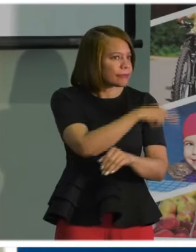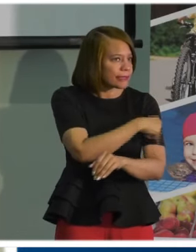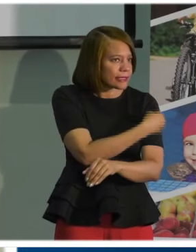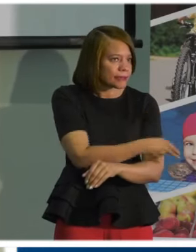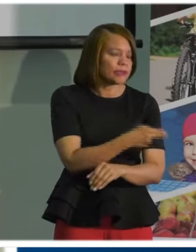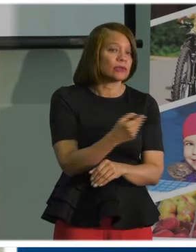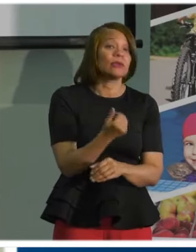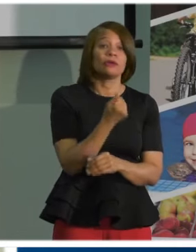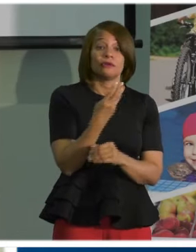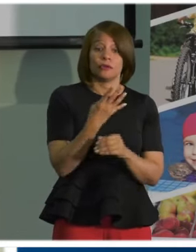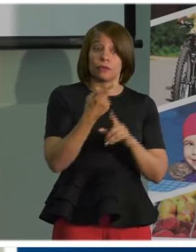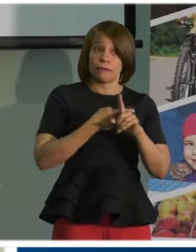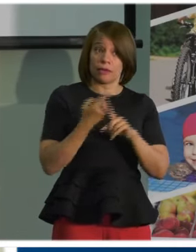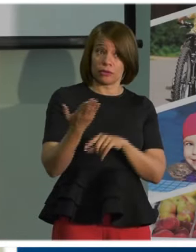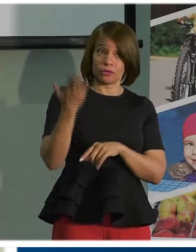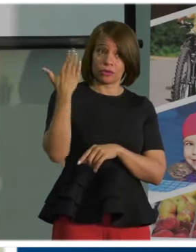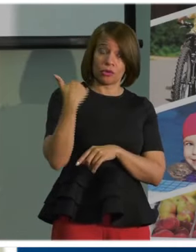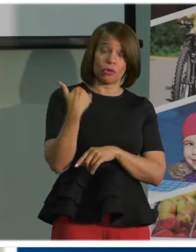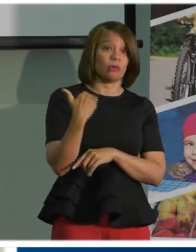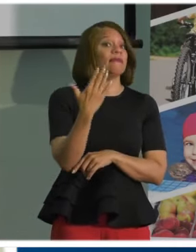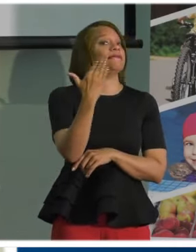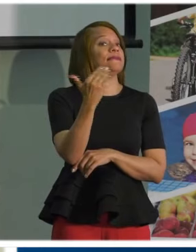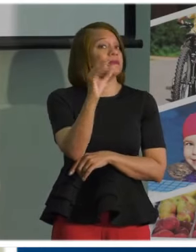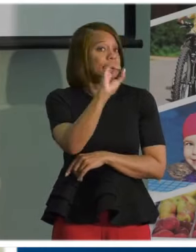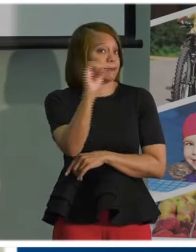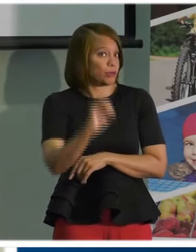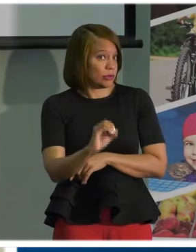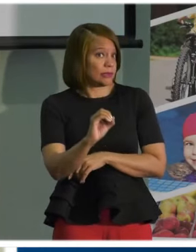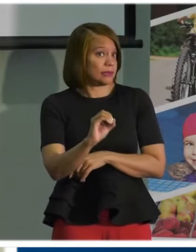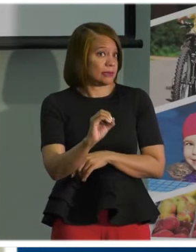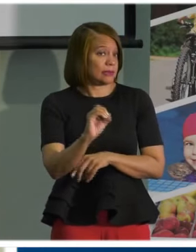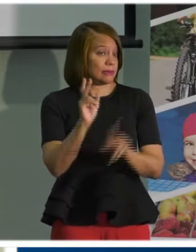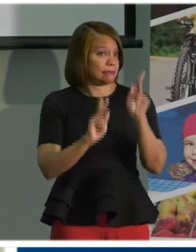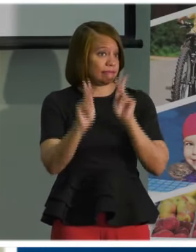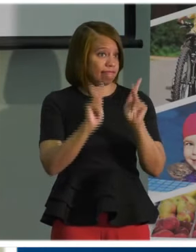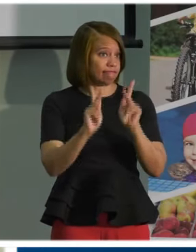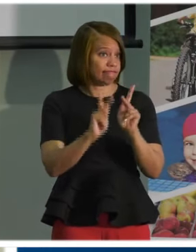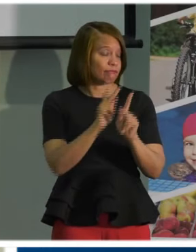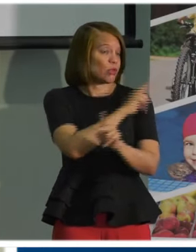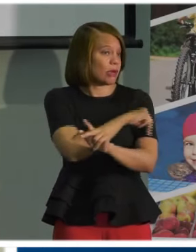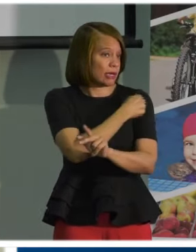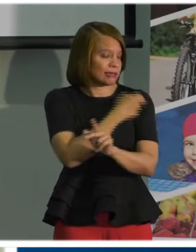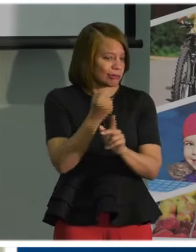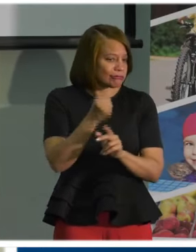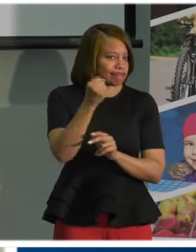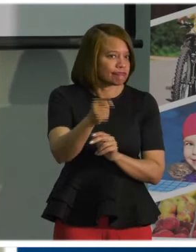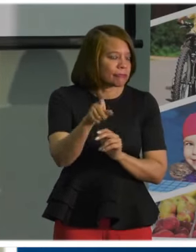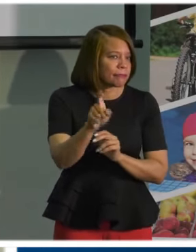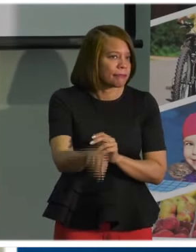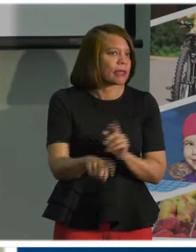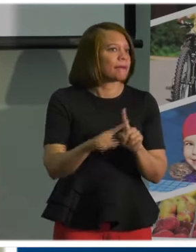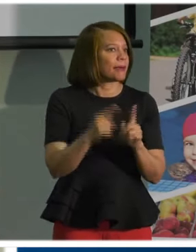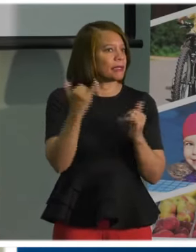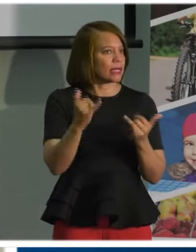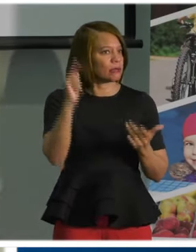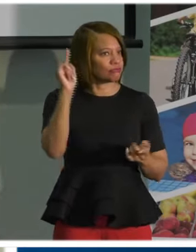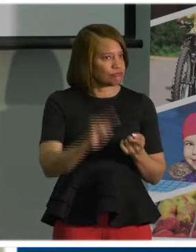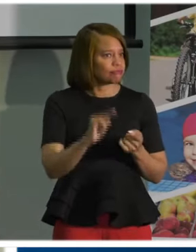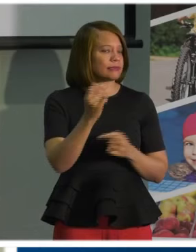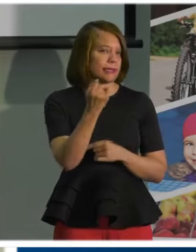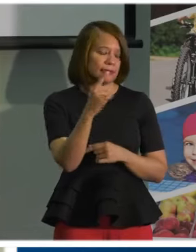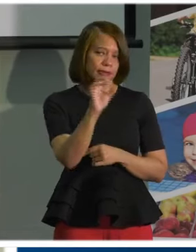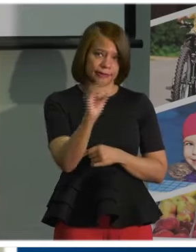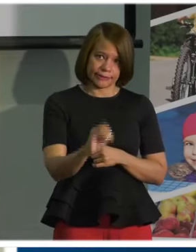hospitalizations, almost 15% of our COVID-19 cases required hospitalization. And of those that require